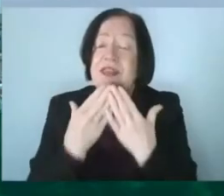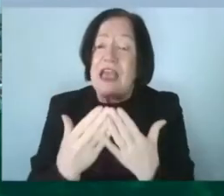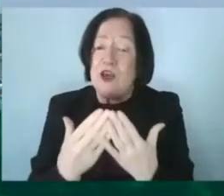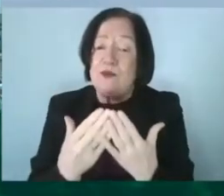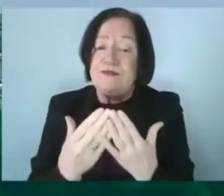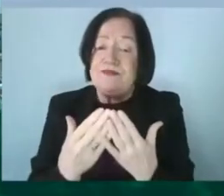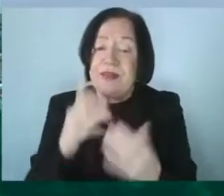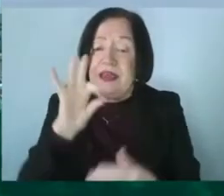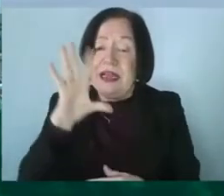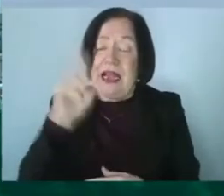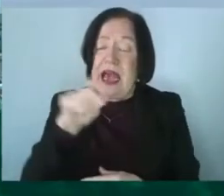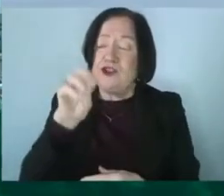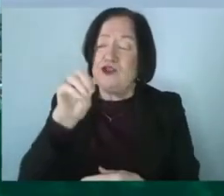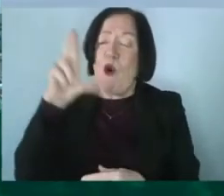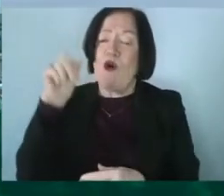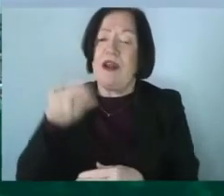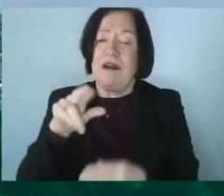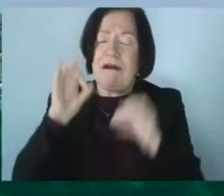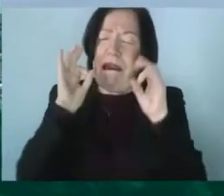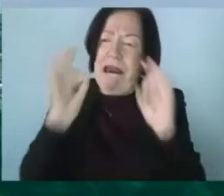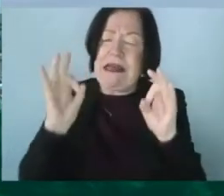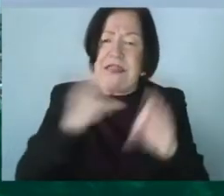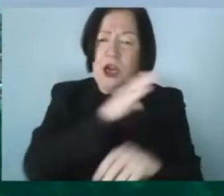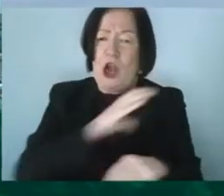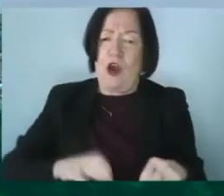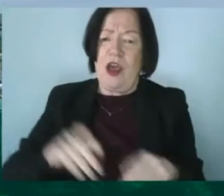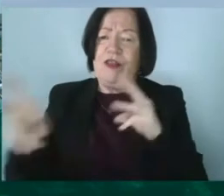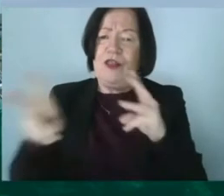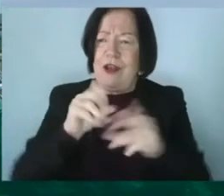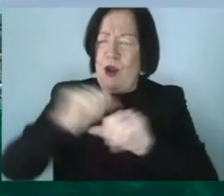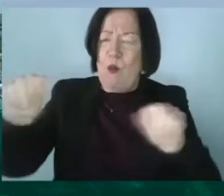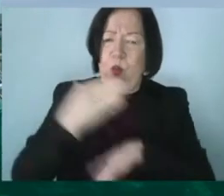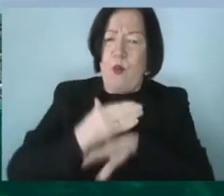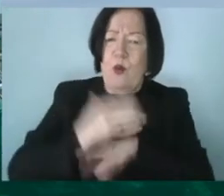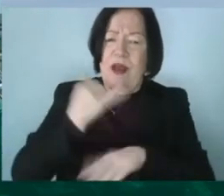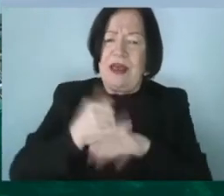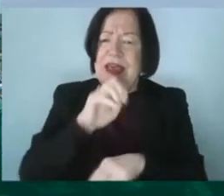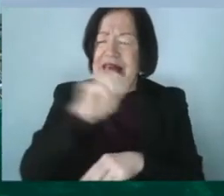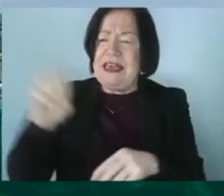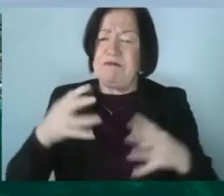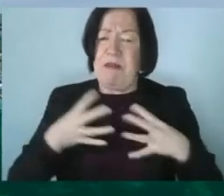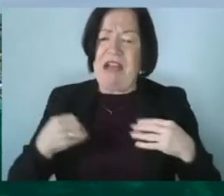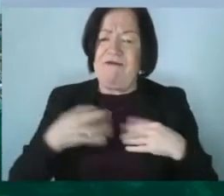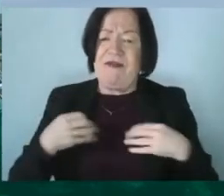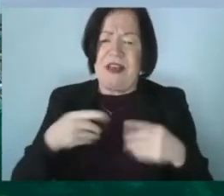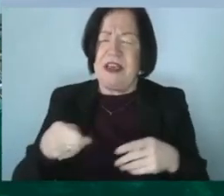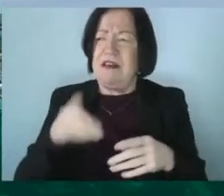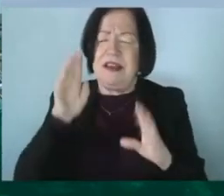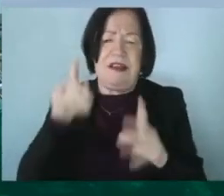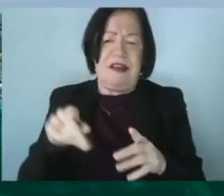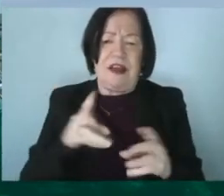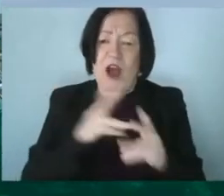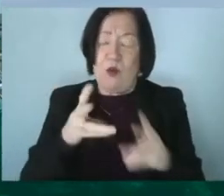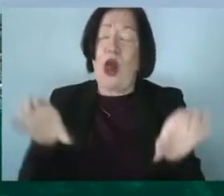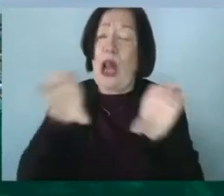glentoran are are an excellent club and the work that they do um with an east belfast is is superb and i work very closely